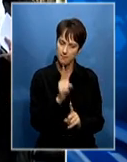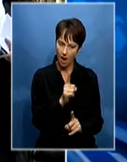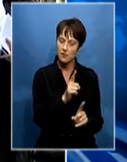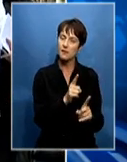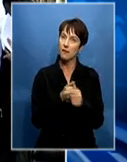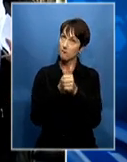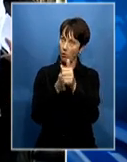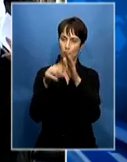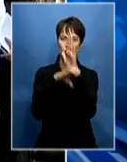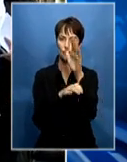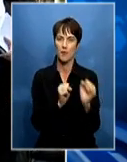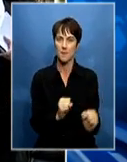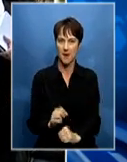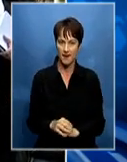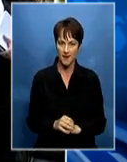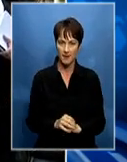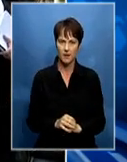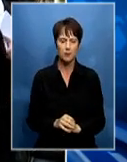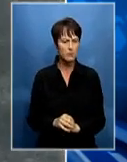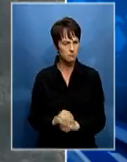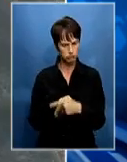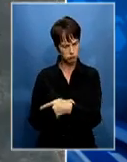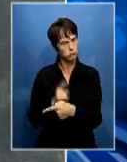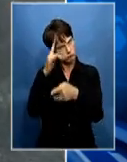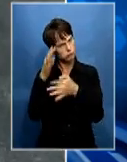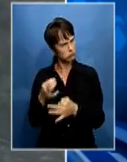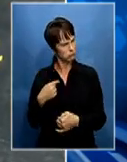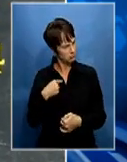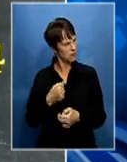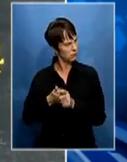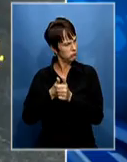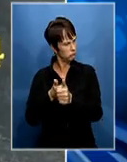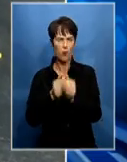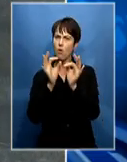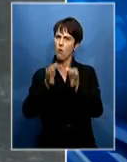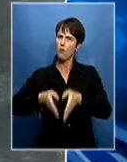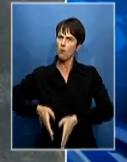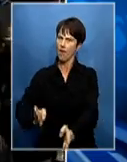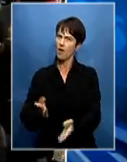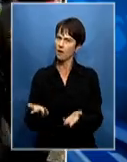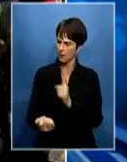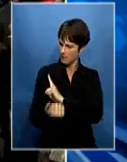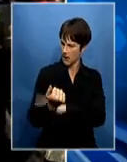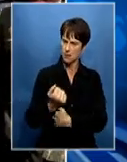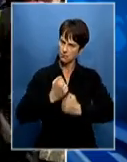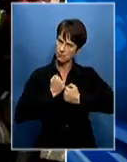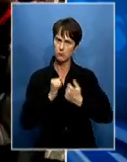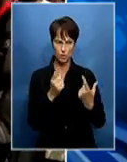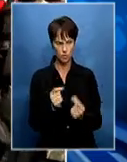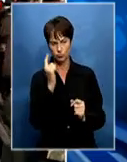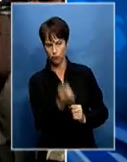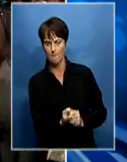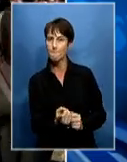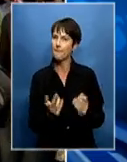primaries, SGB, believes it acted within its rights, with capacity, its only concern. Judgment has been